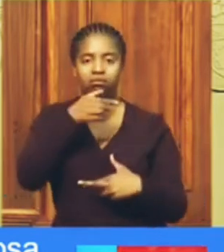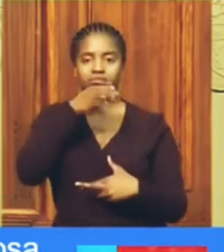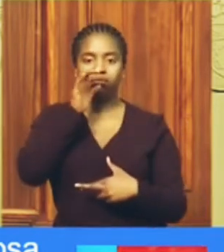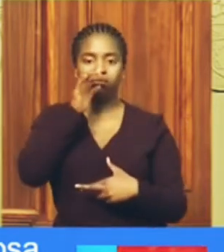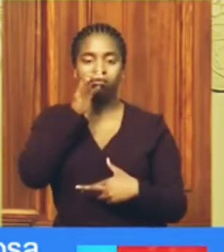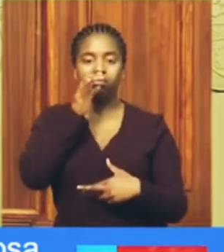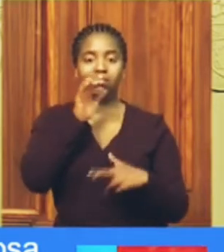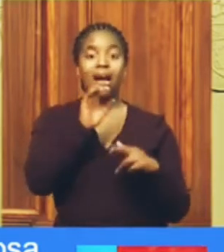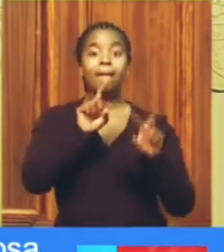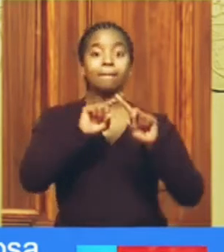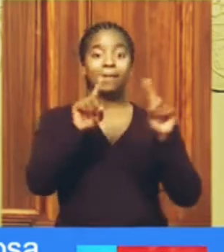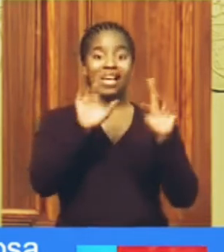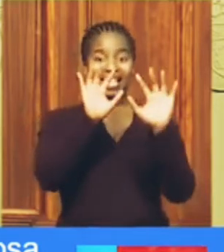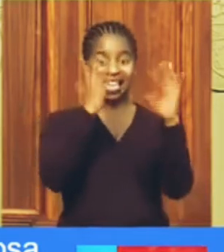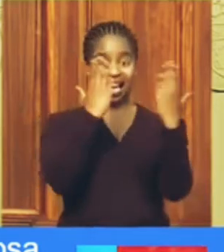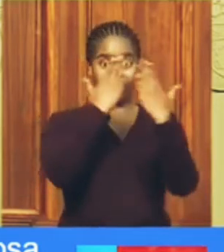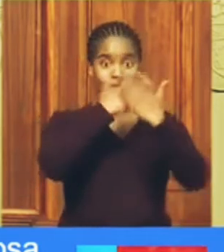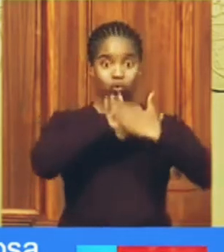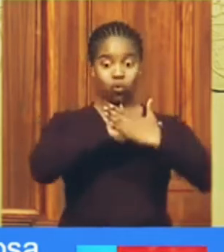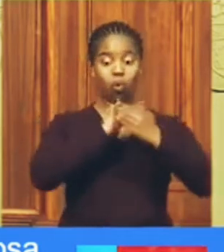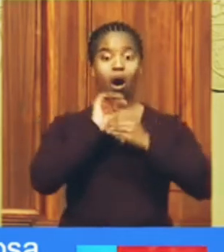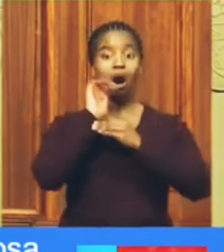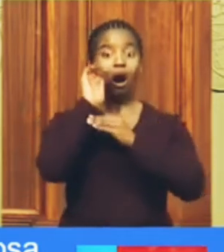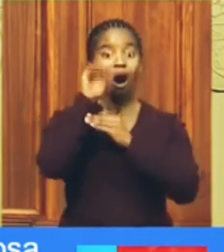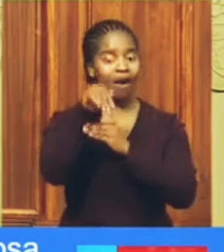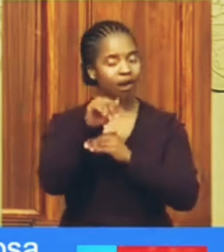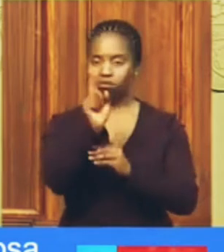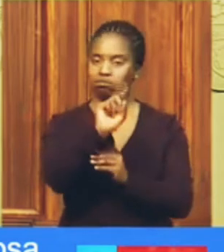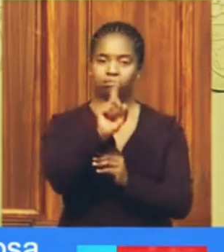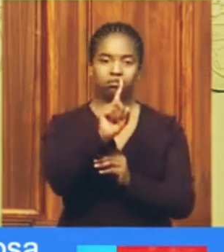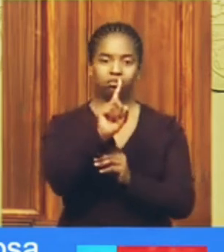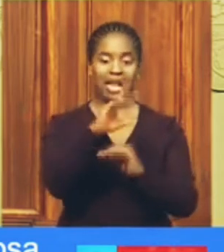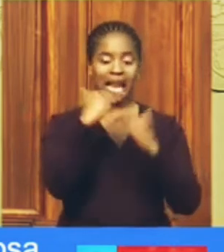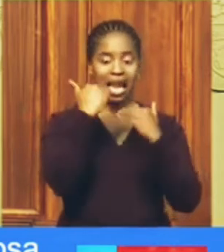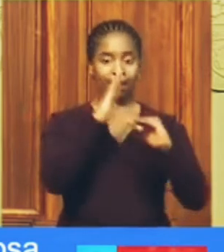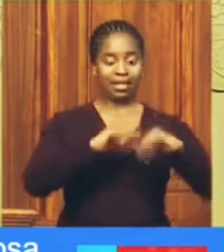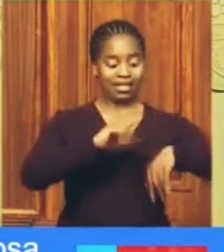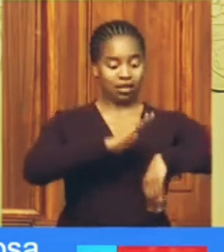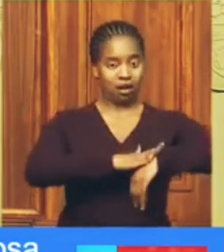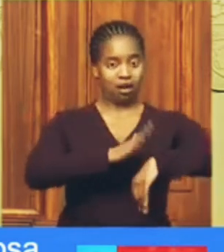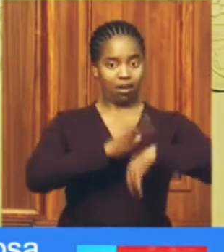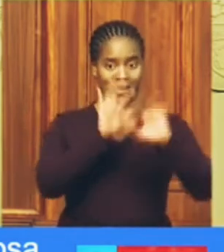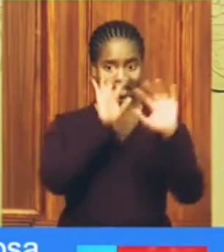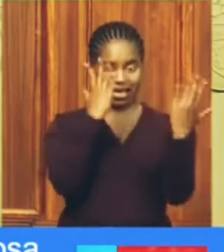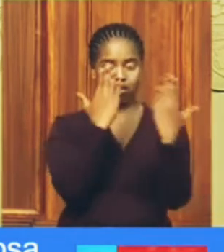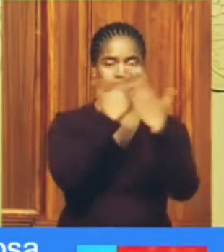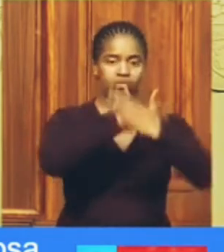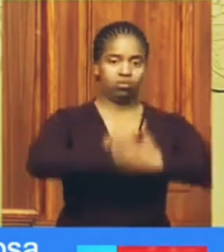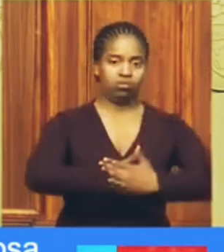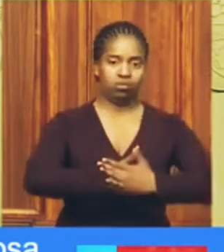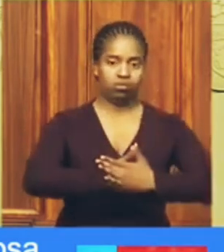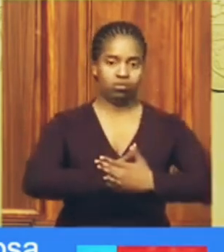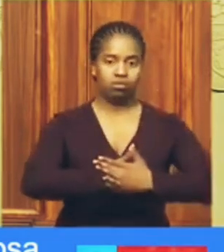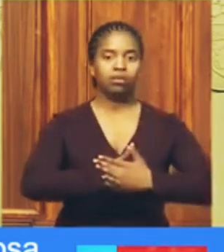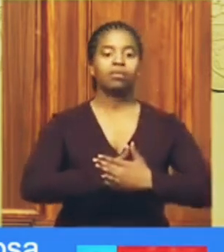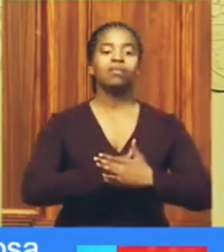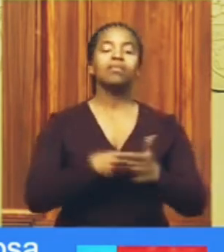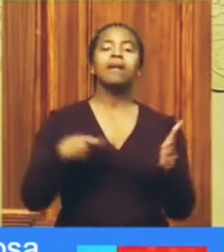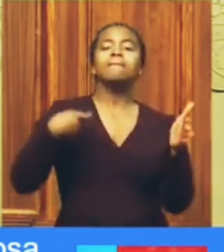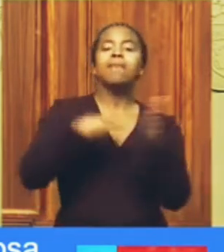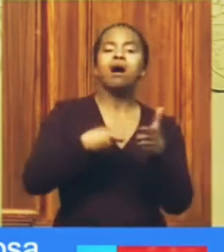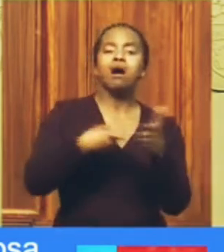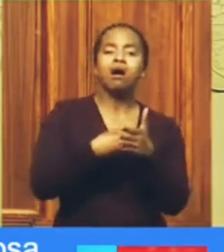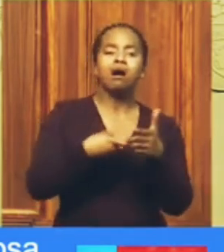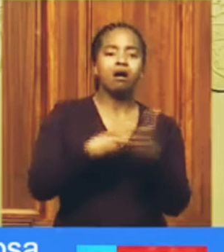10pm. Liquor outlets will be allowed to sell alcohol for off